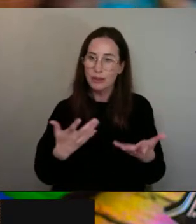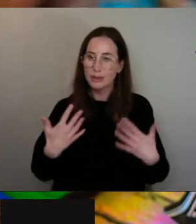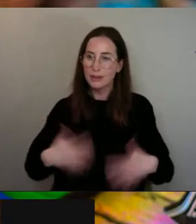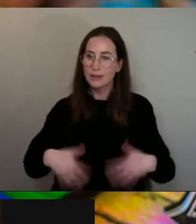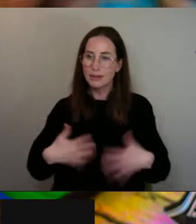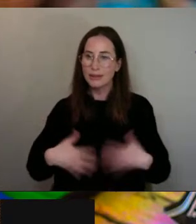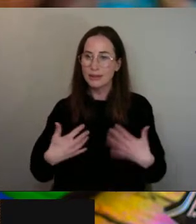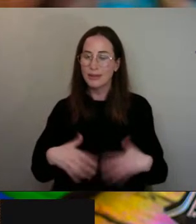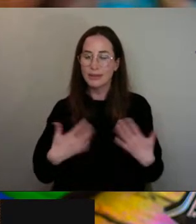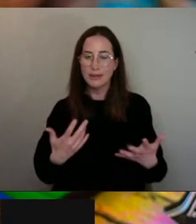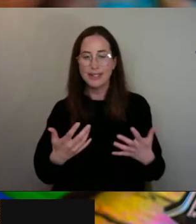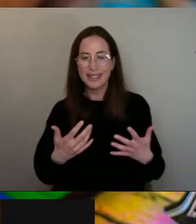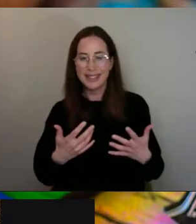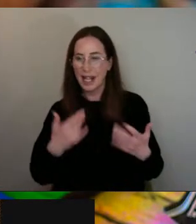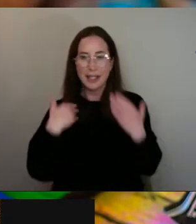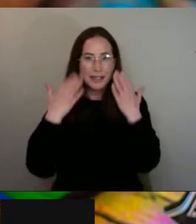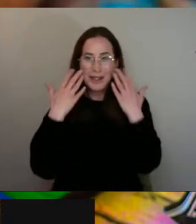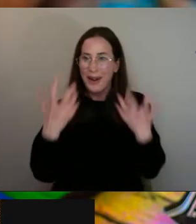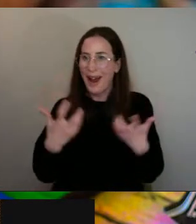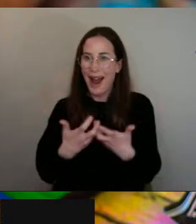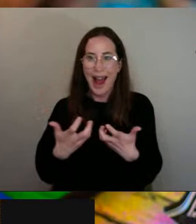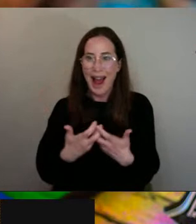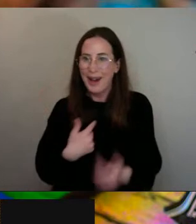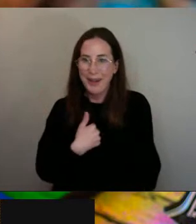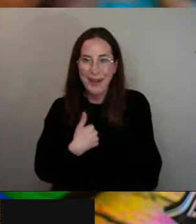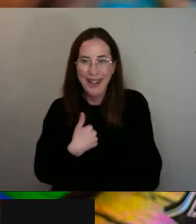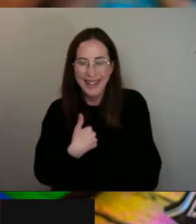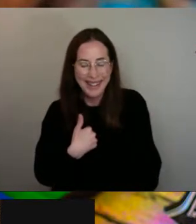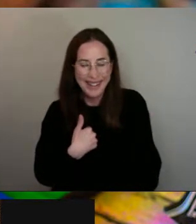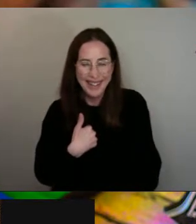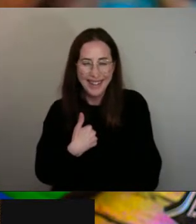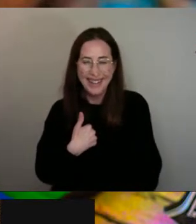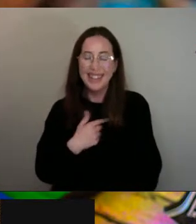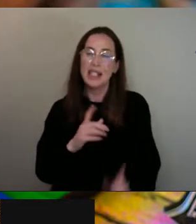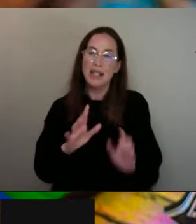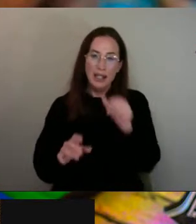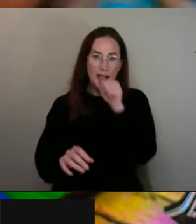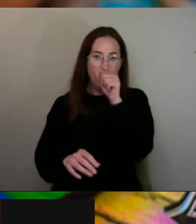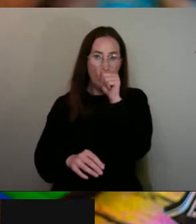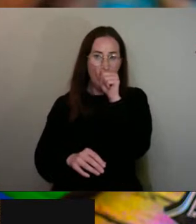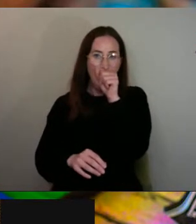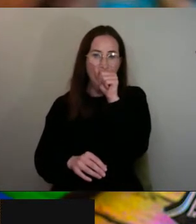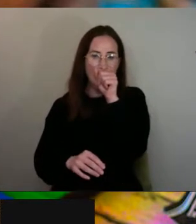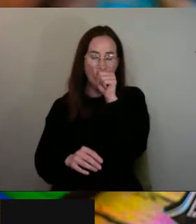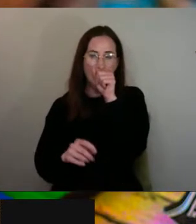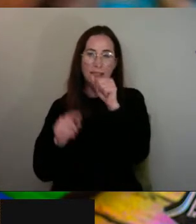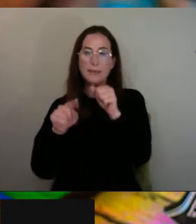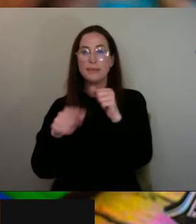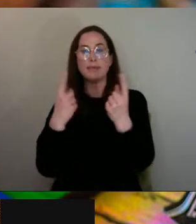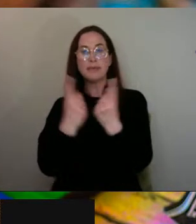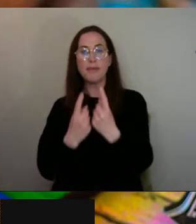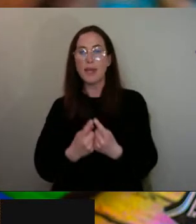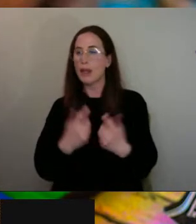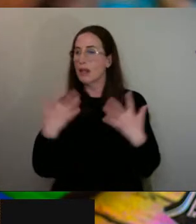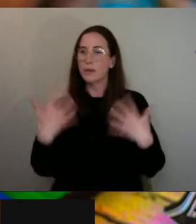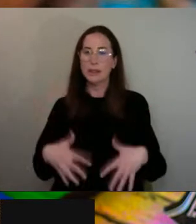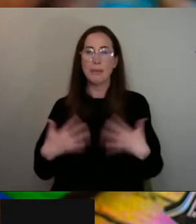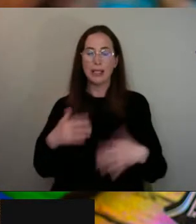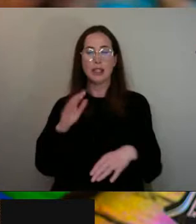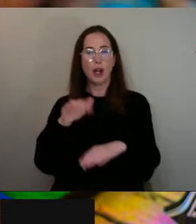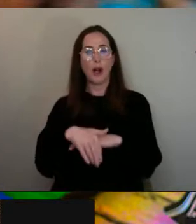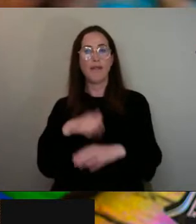being enrolled. I don't know how I managed to, like, but that's the thing. What was amazing about that, Hannah, is